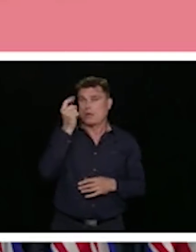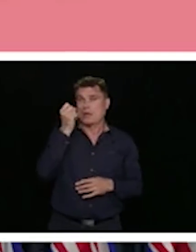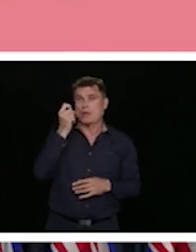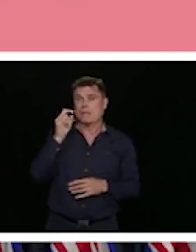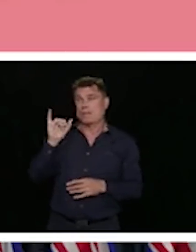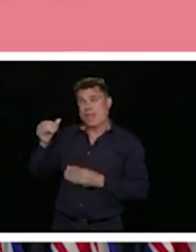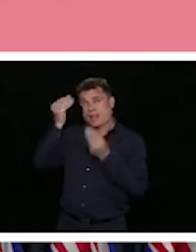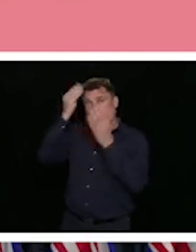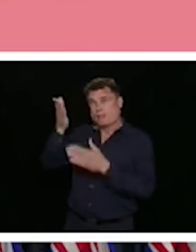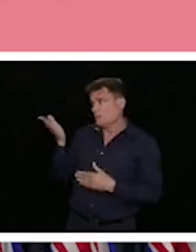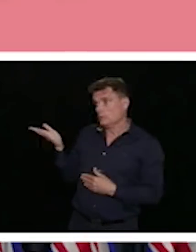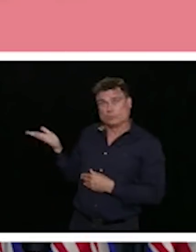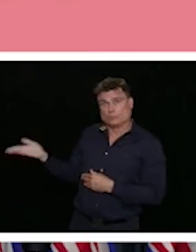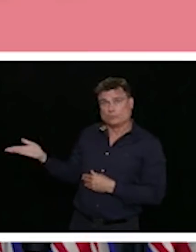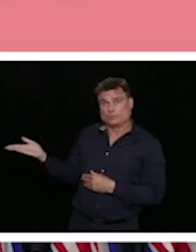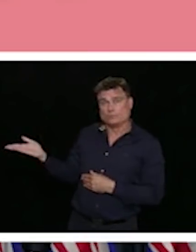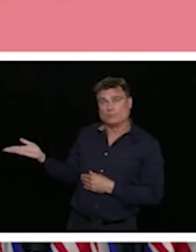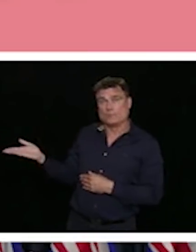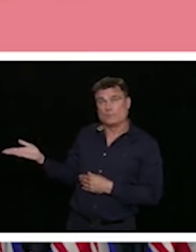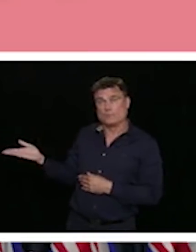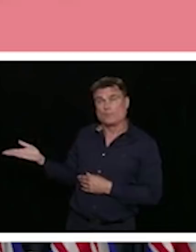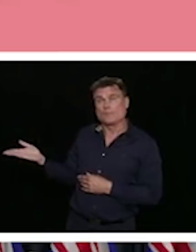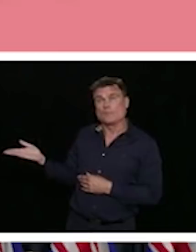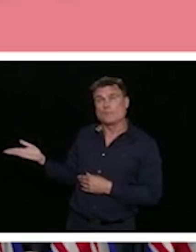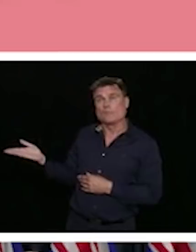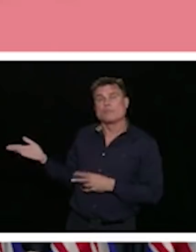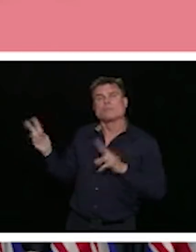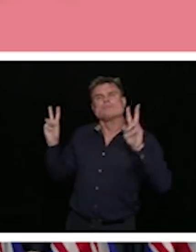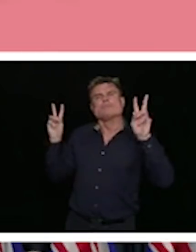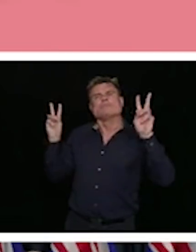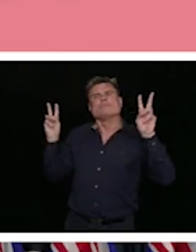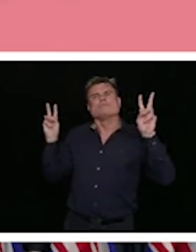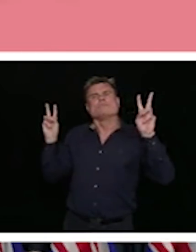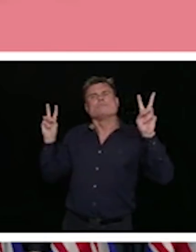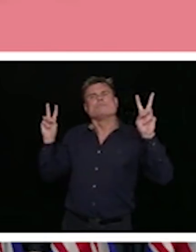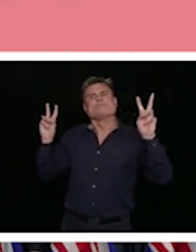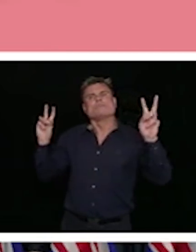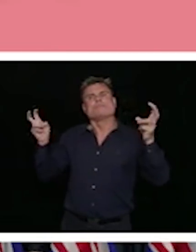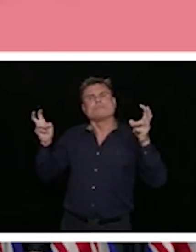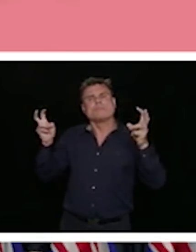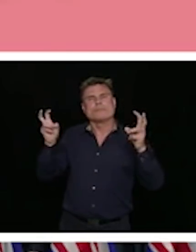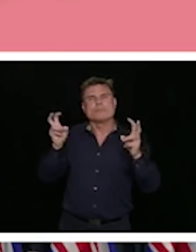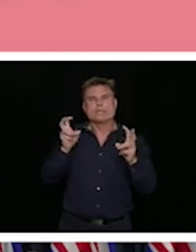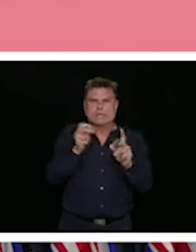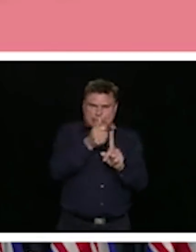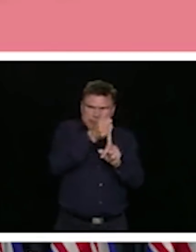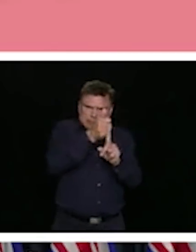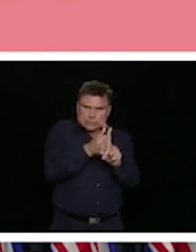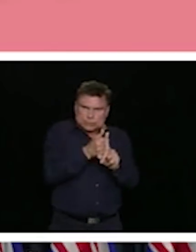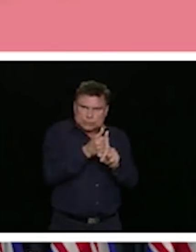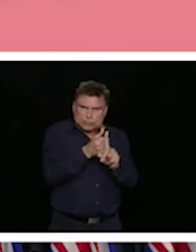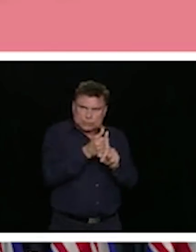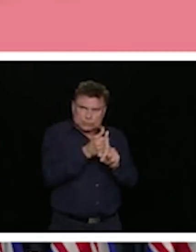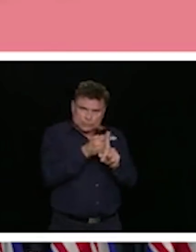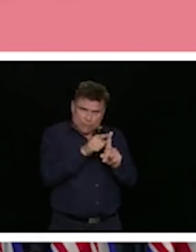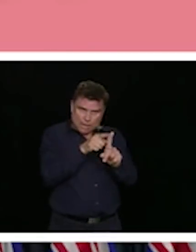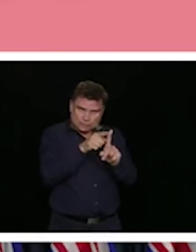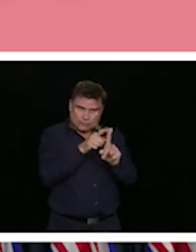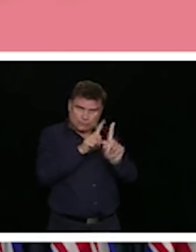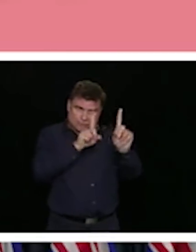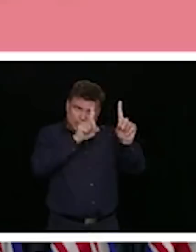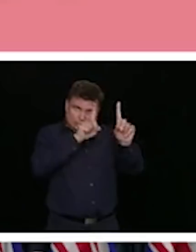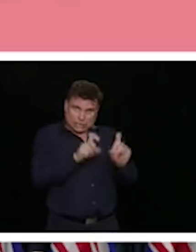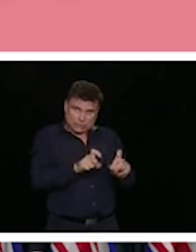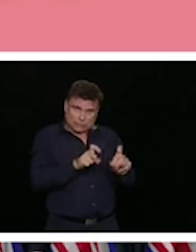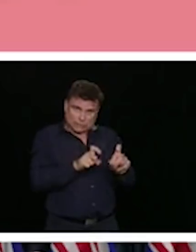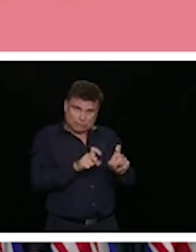but it is what we call case fatality. So those people who have tested positive or who have had the disease that we know